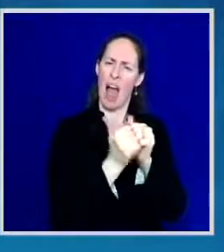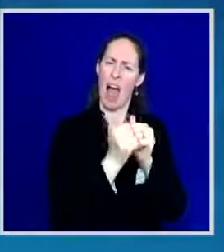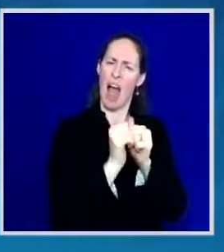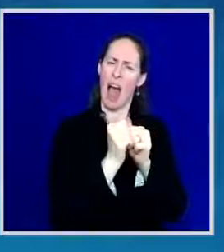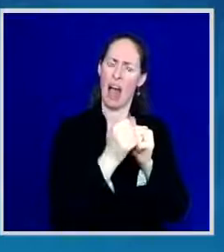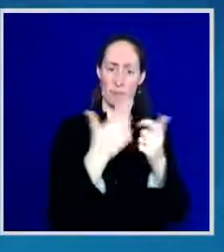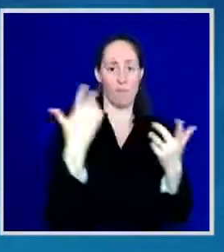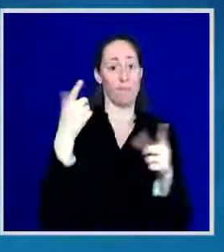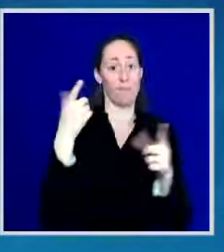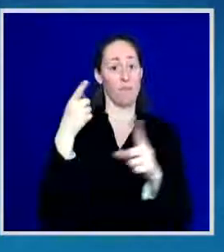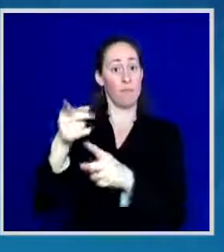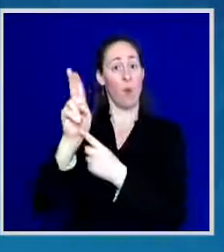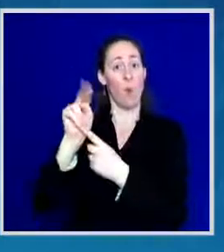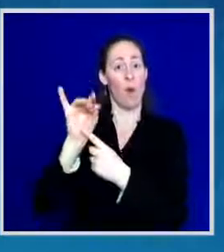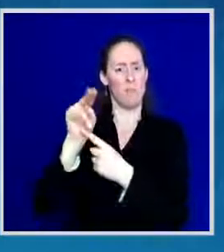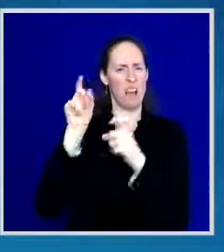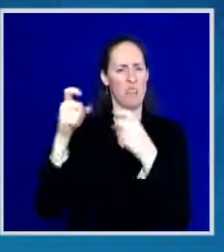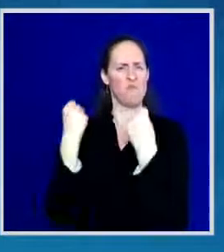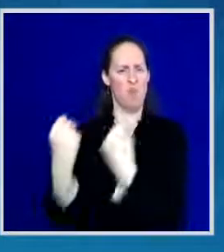Plan